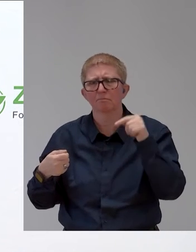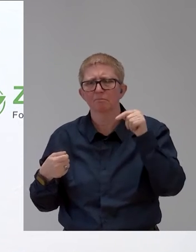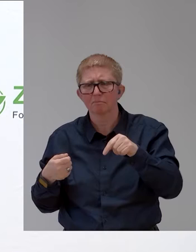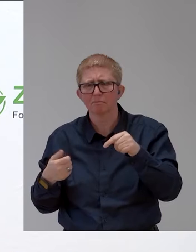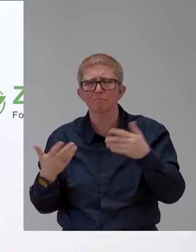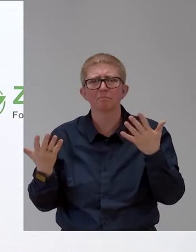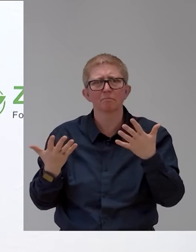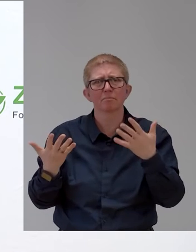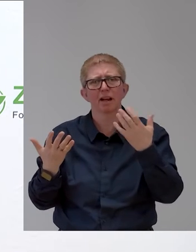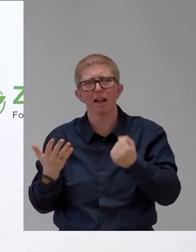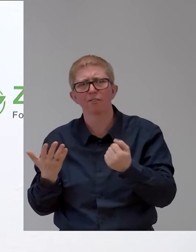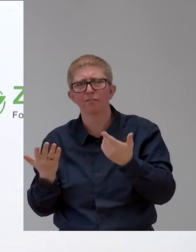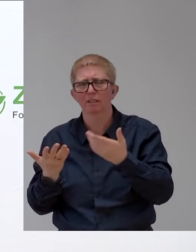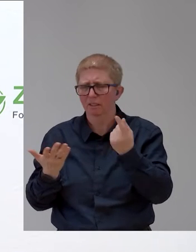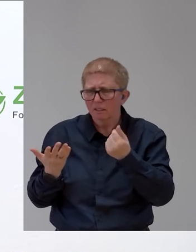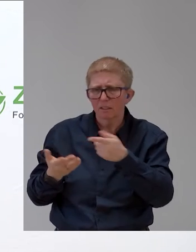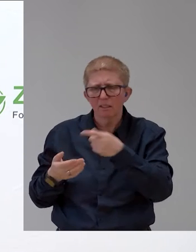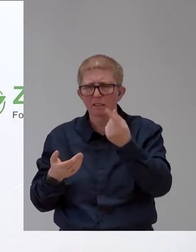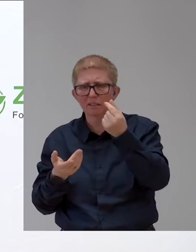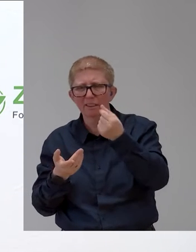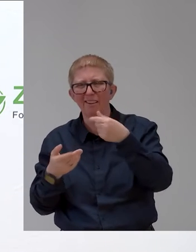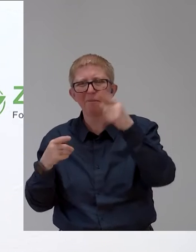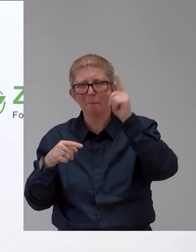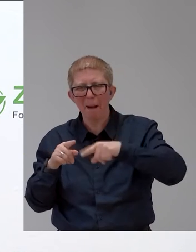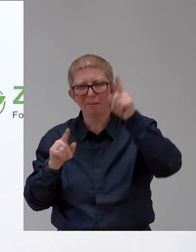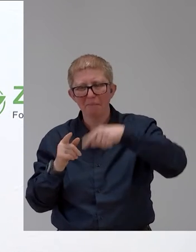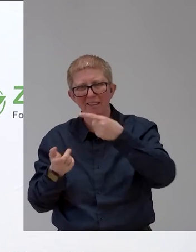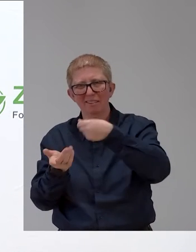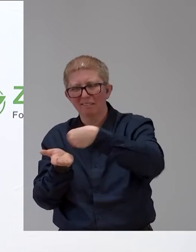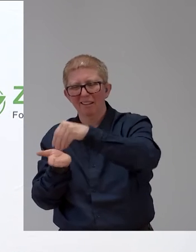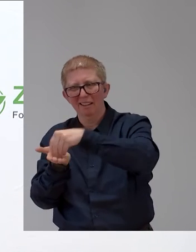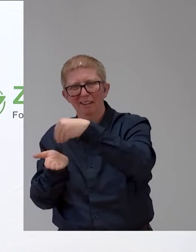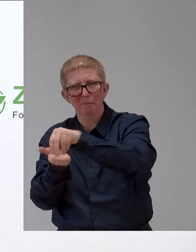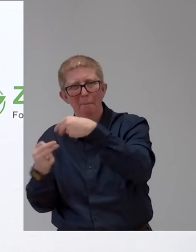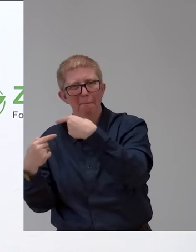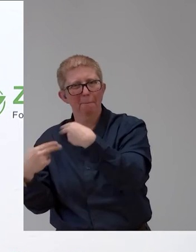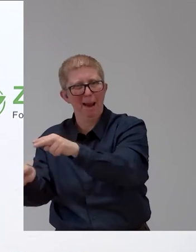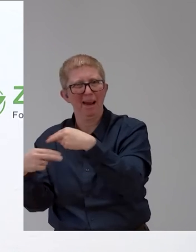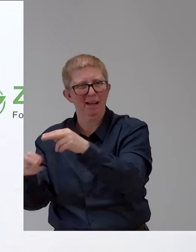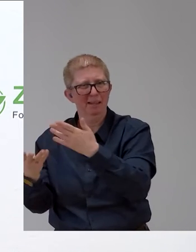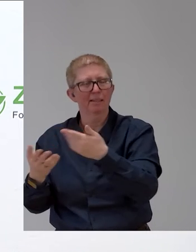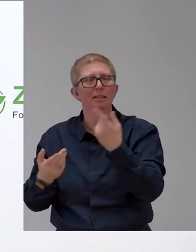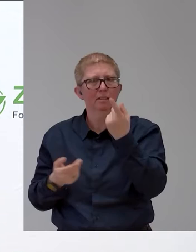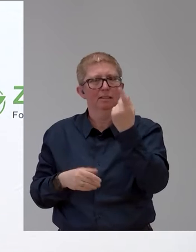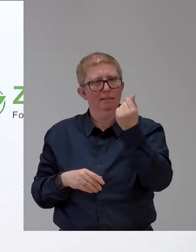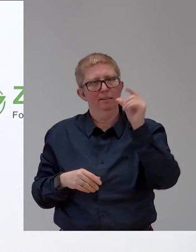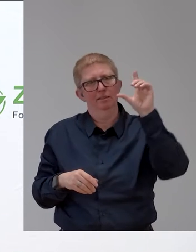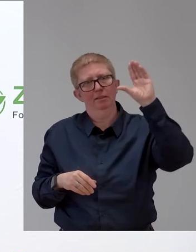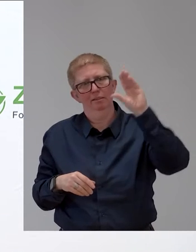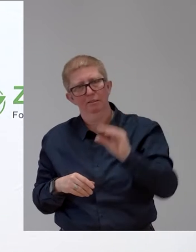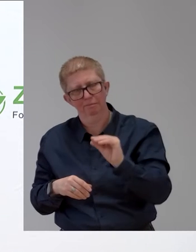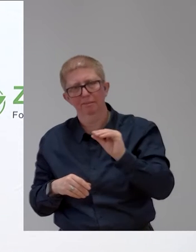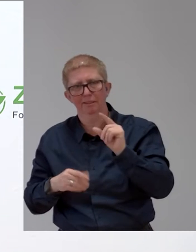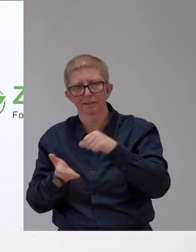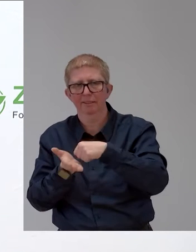conditions that are significantly below the market level, according to the motto, return of capital, but not